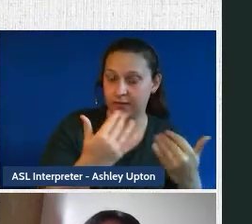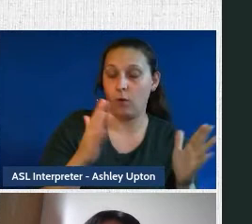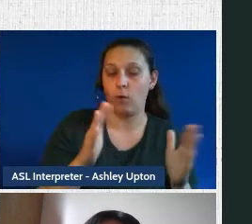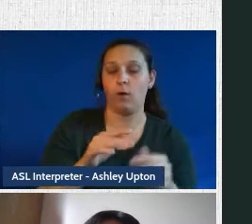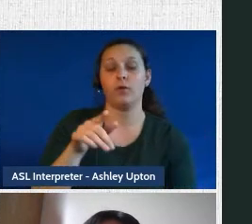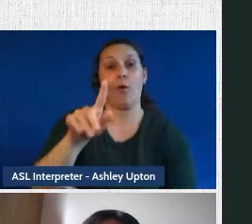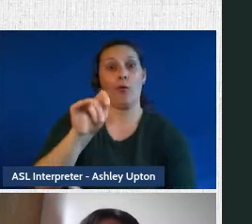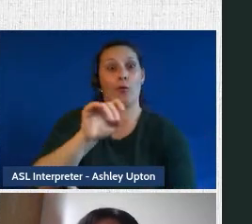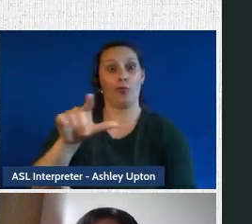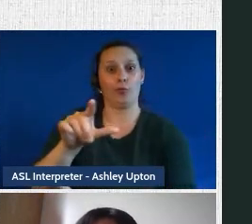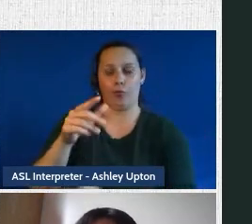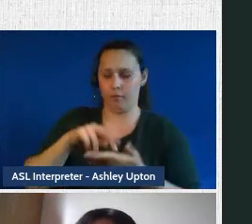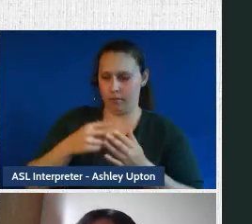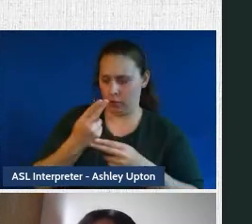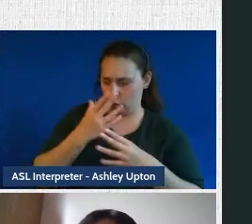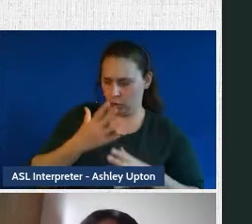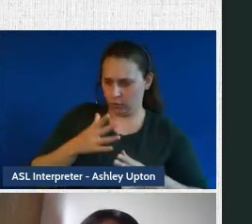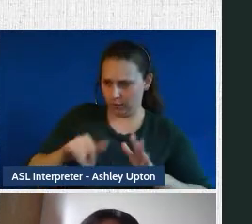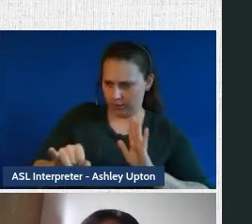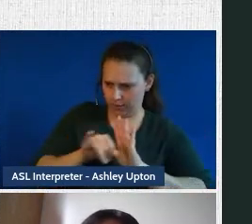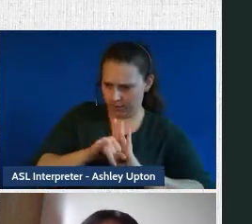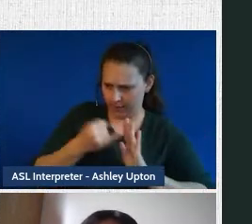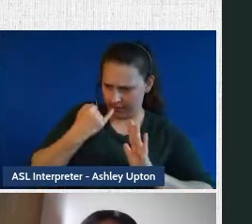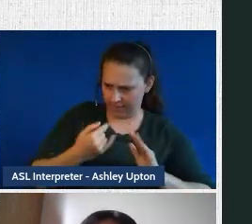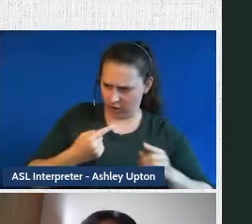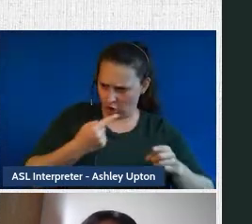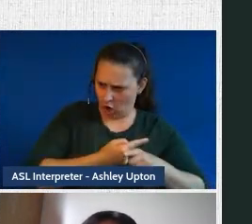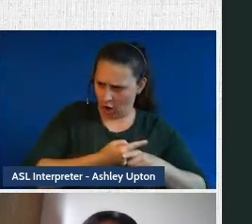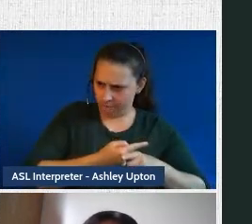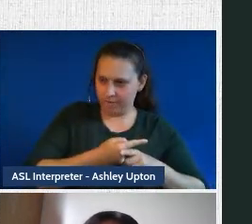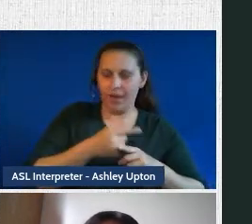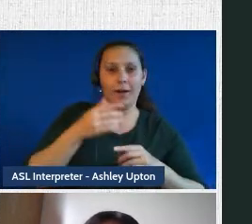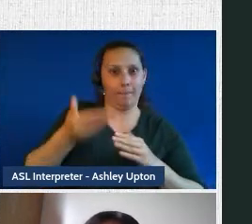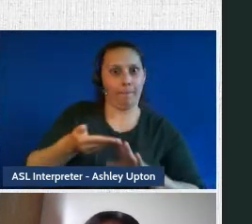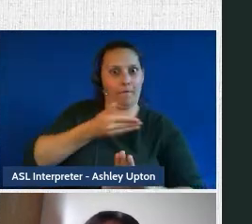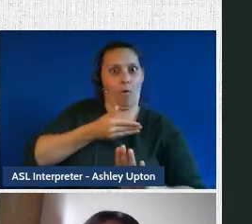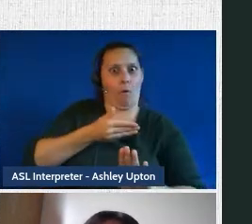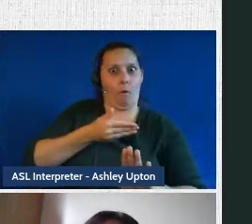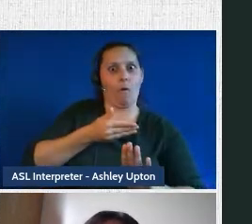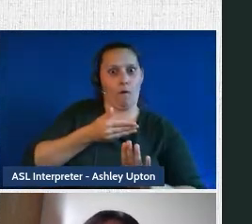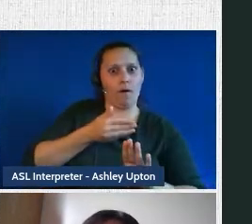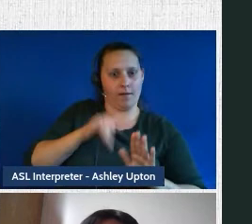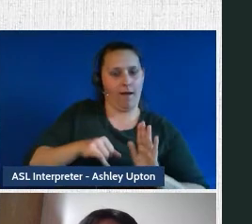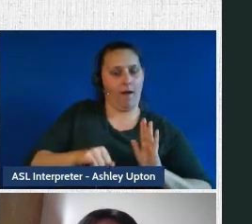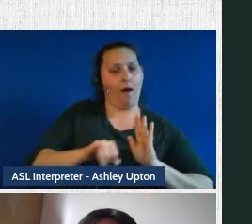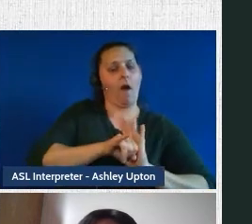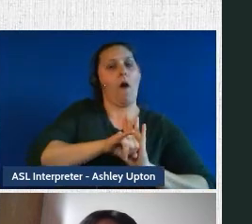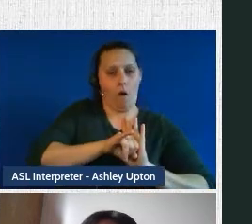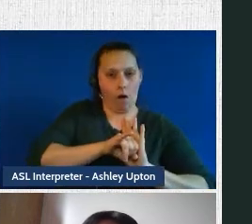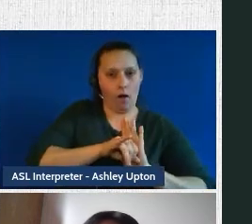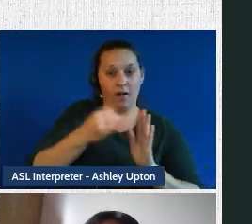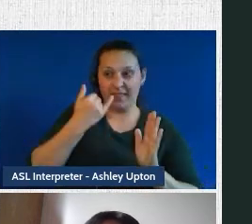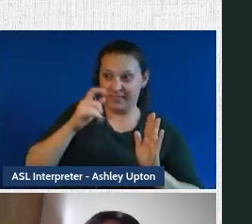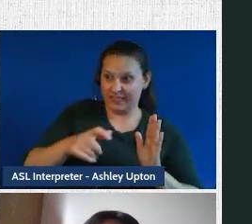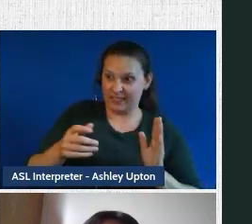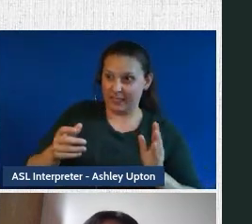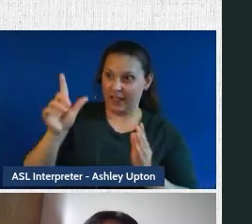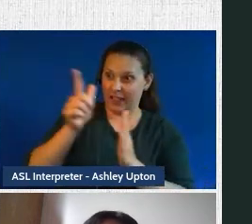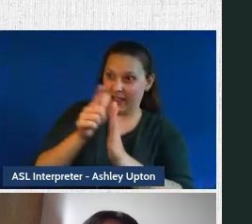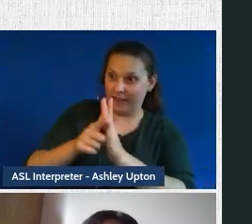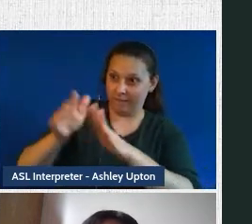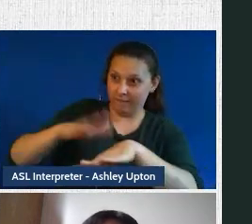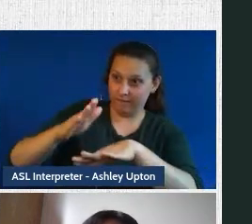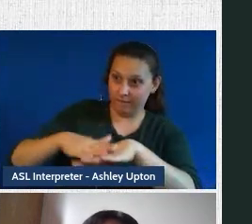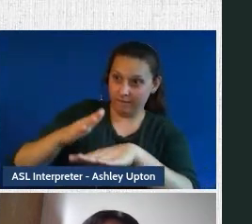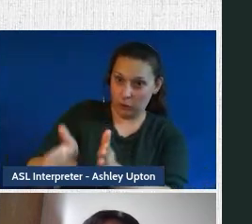our consumer can identify possible conflicts early. And with that, they can seek further legal advice if needed. And using our tool, they